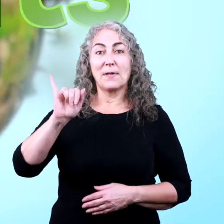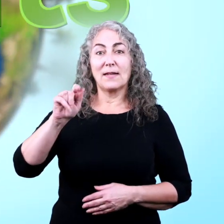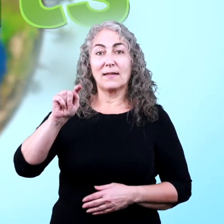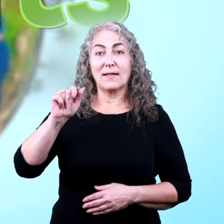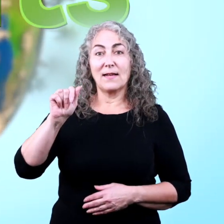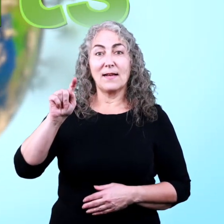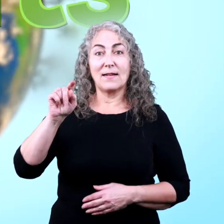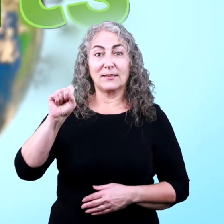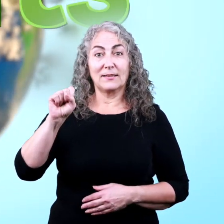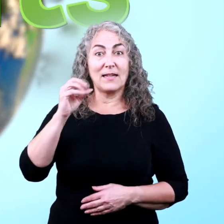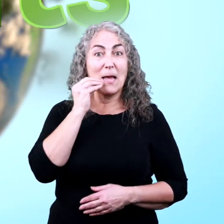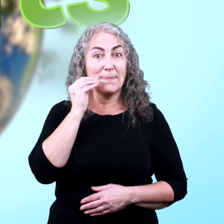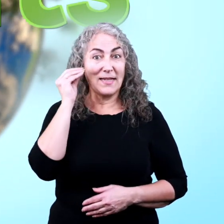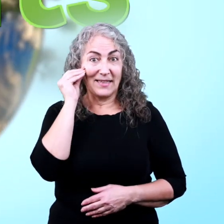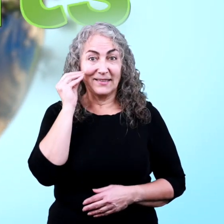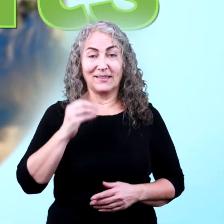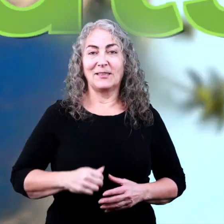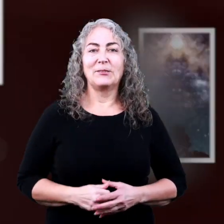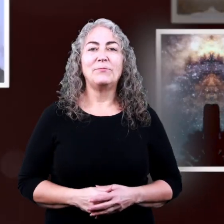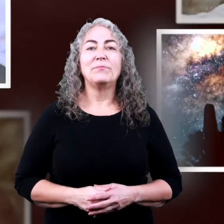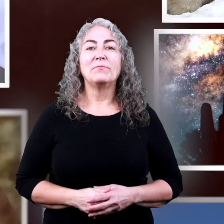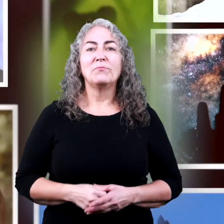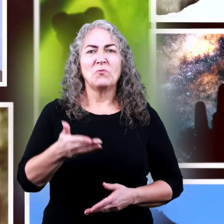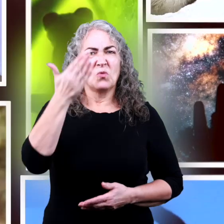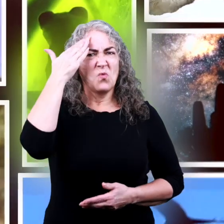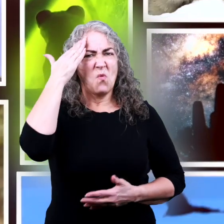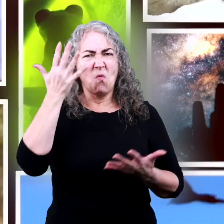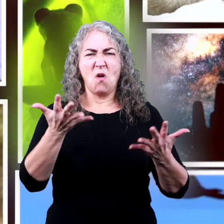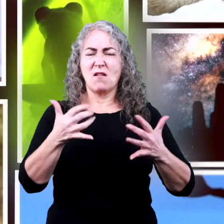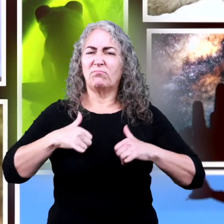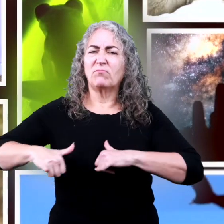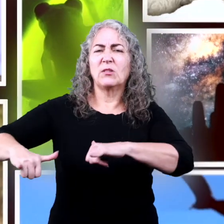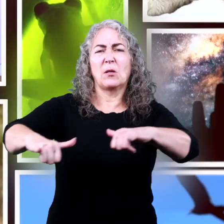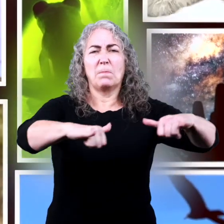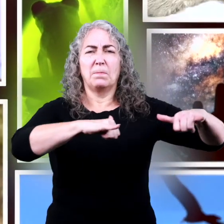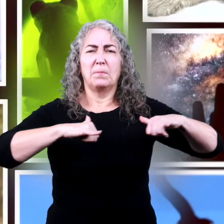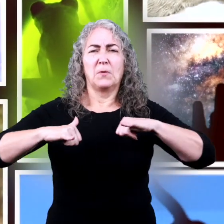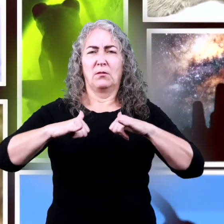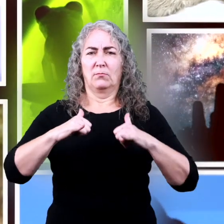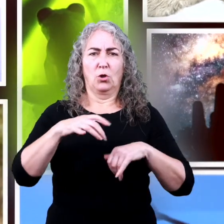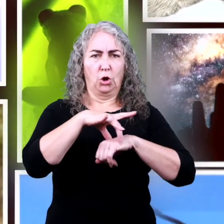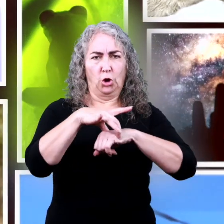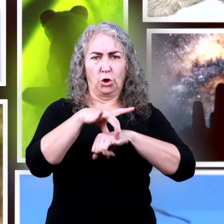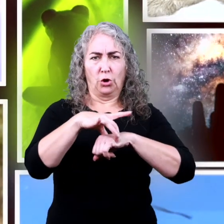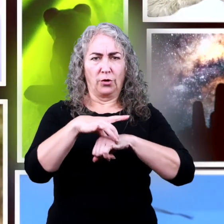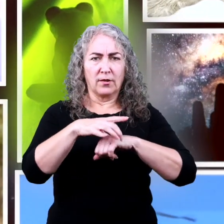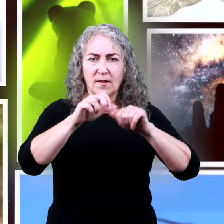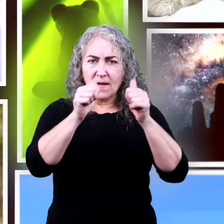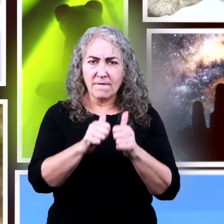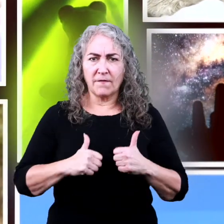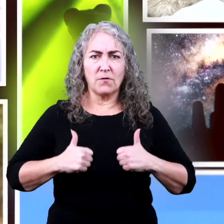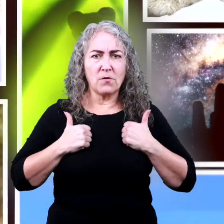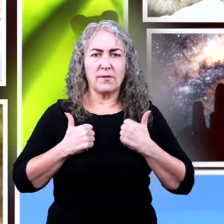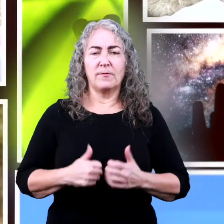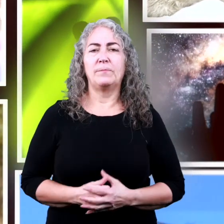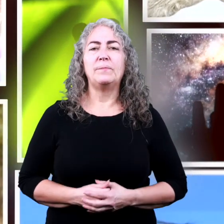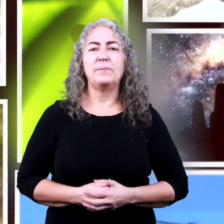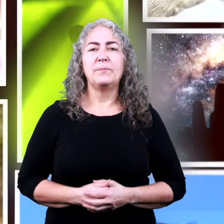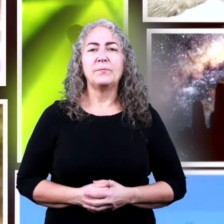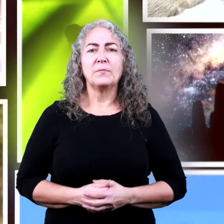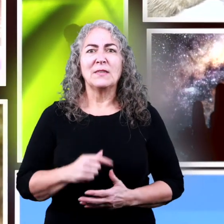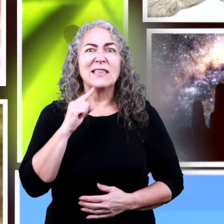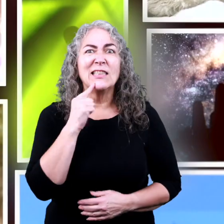Habitats for Kids Did you know that you have something in common with all the other life forms on Earth?